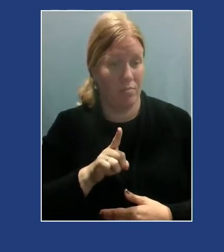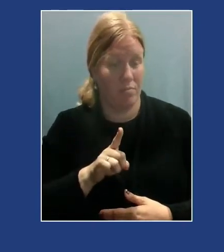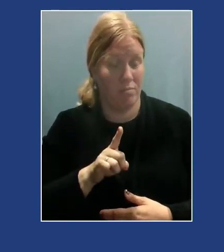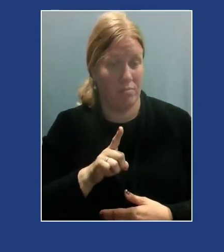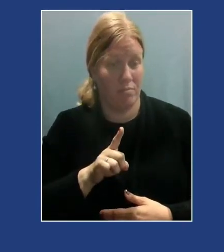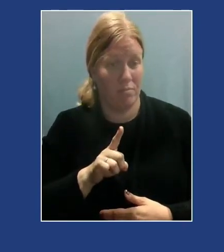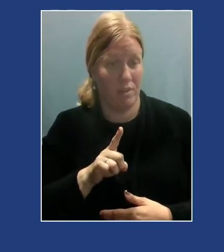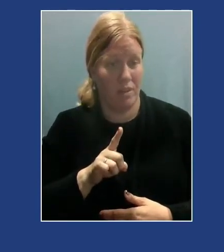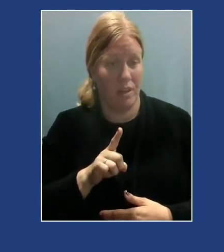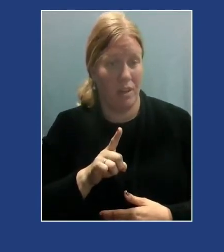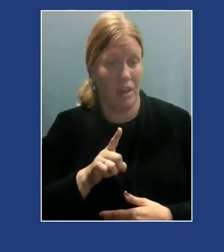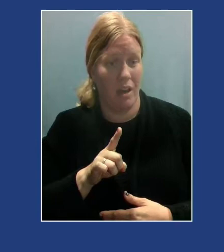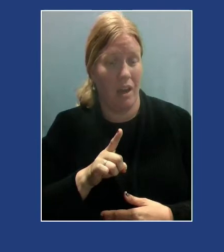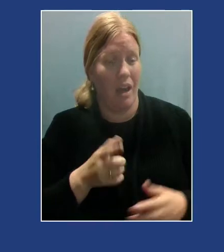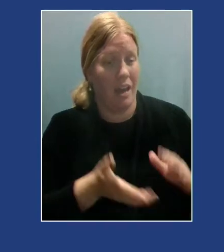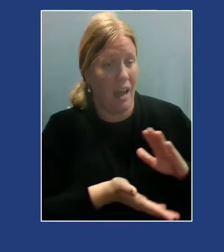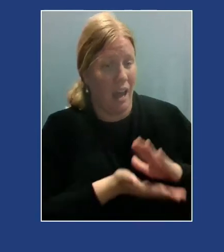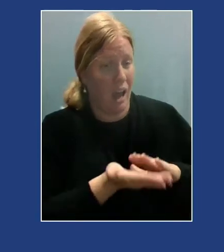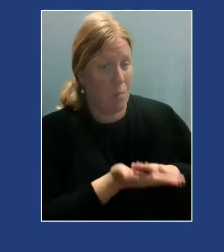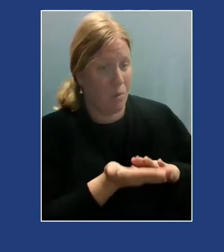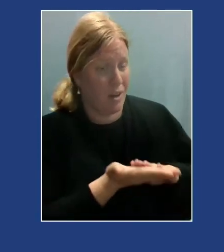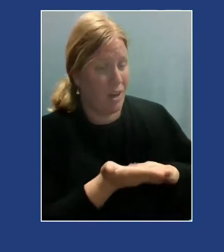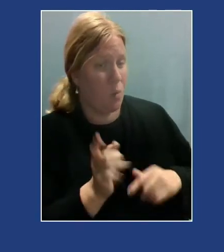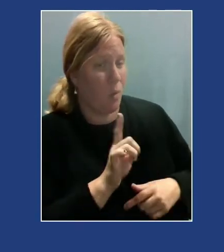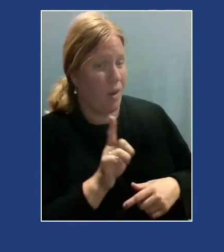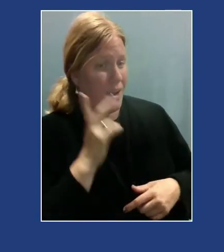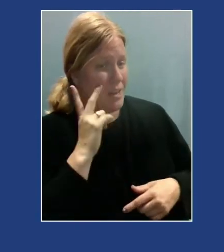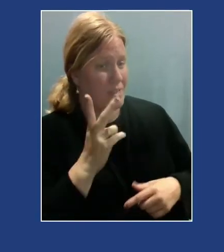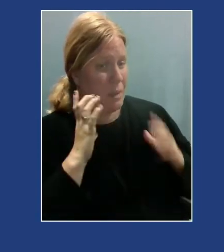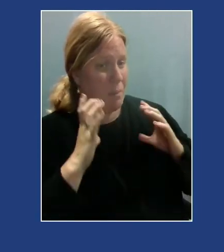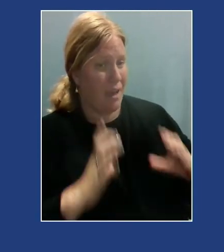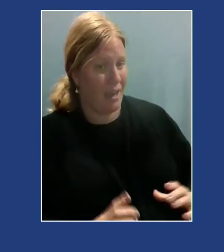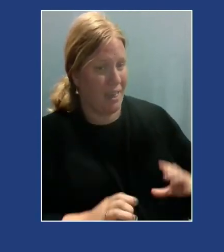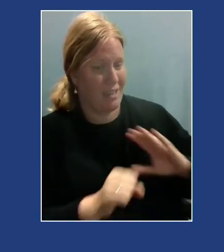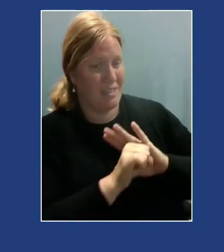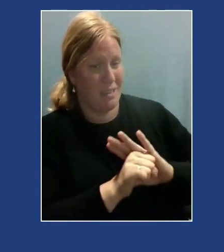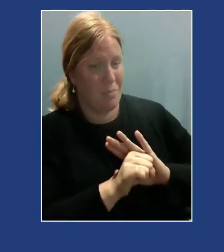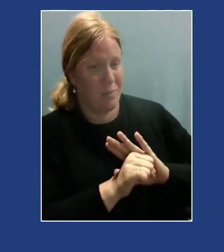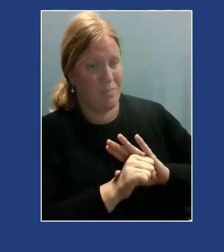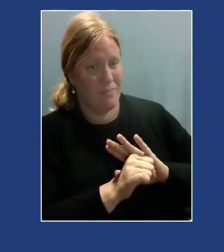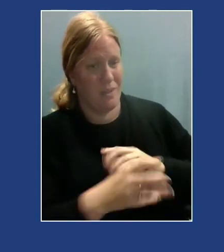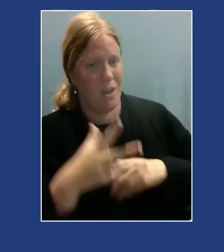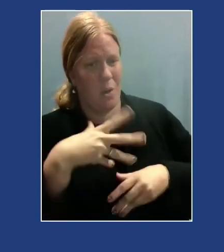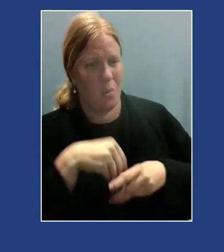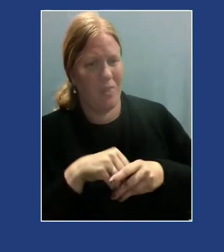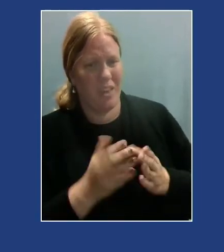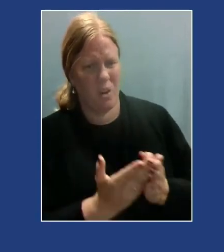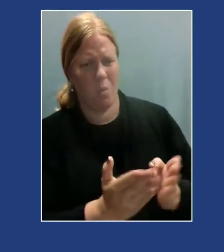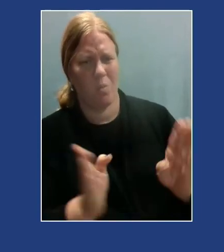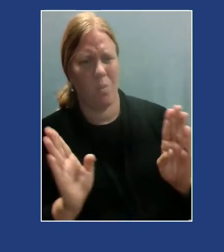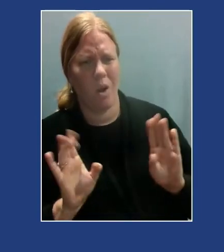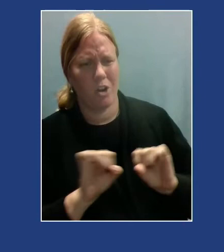a place where I see my client's system, symptoms, excuse me, within a broader system.